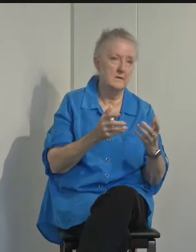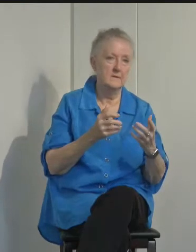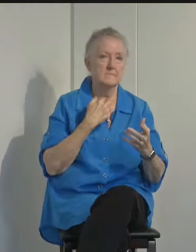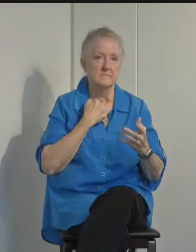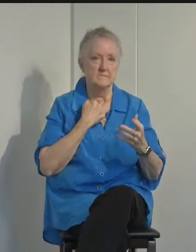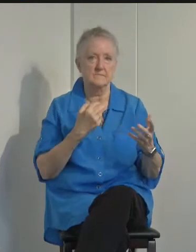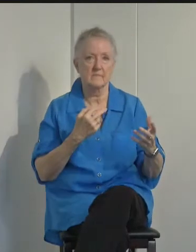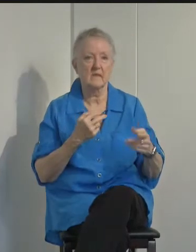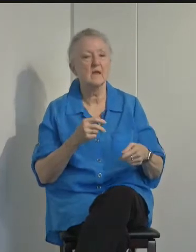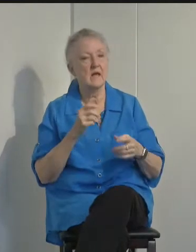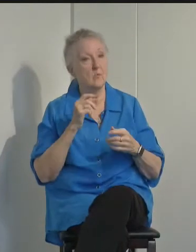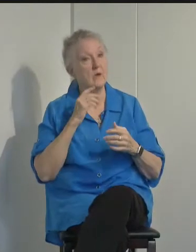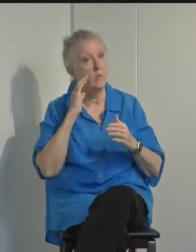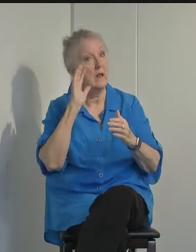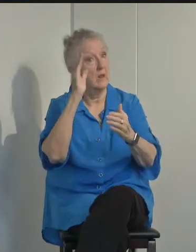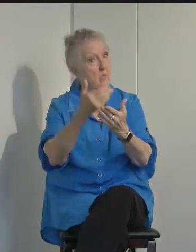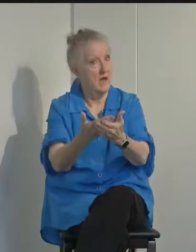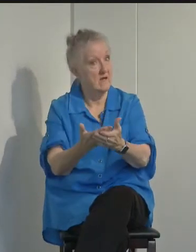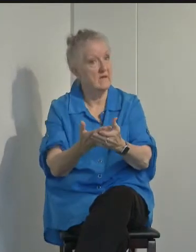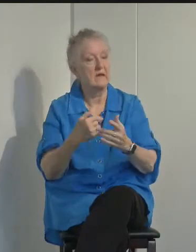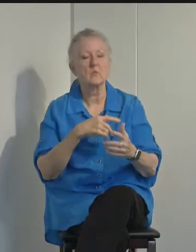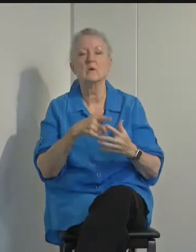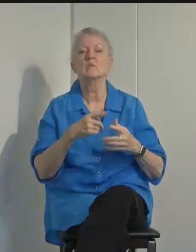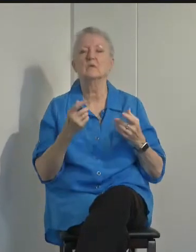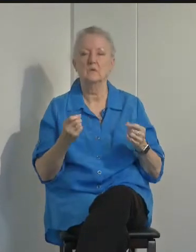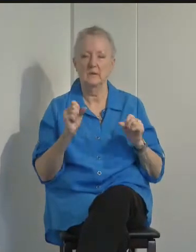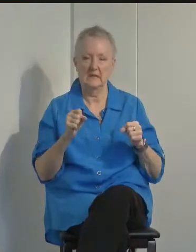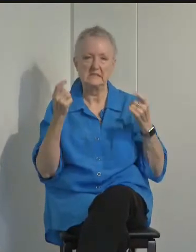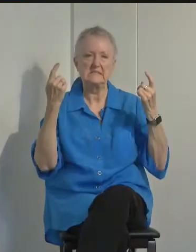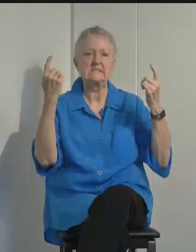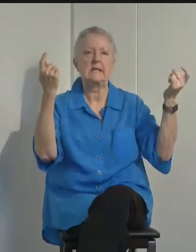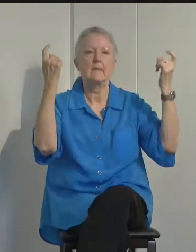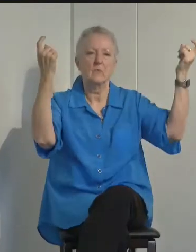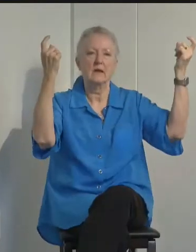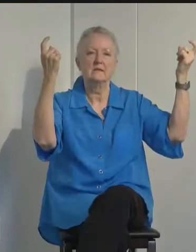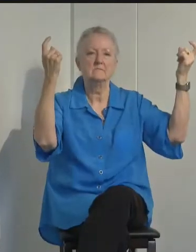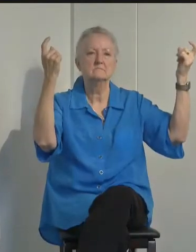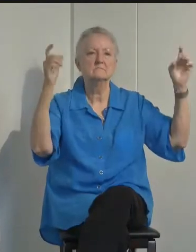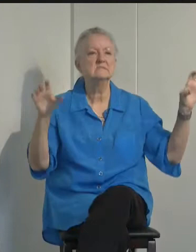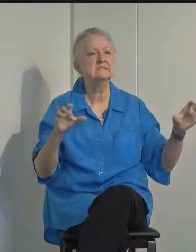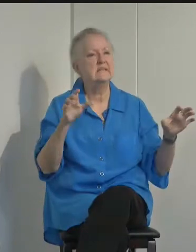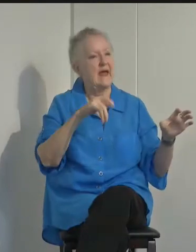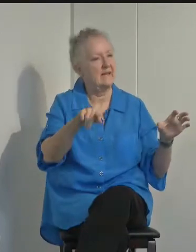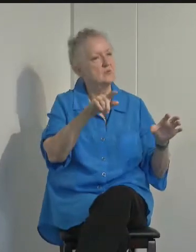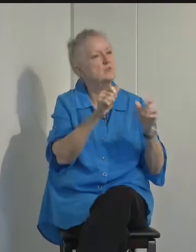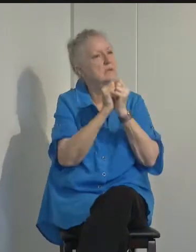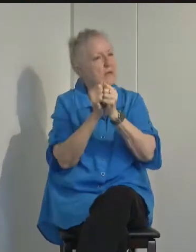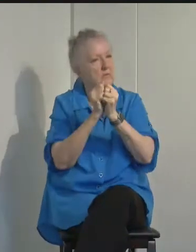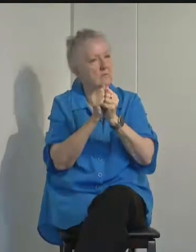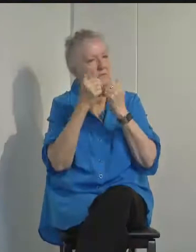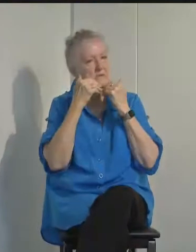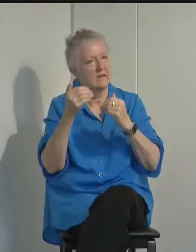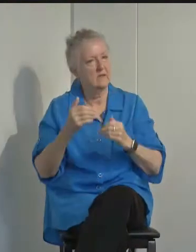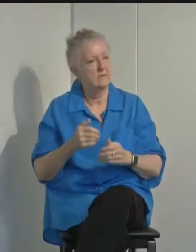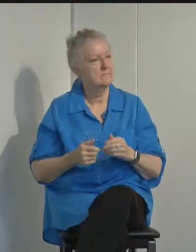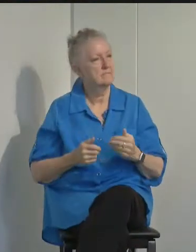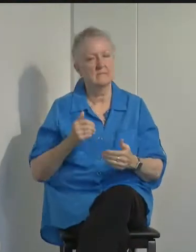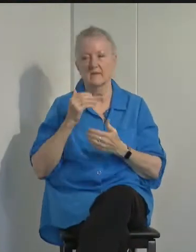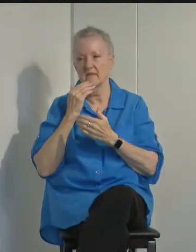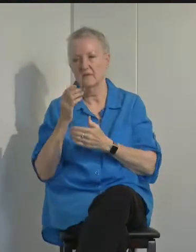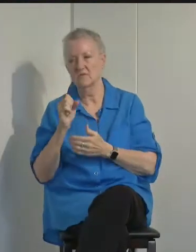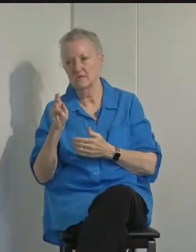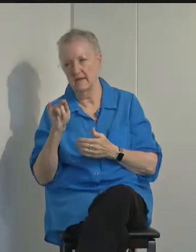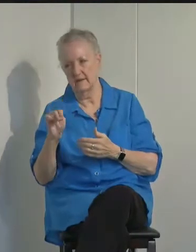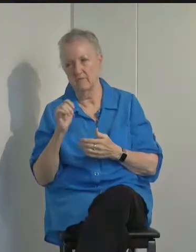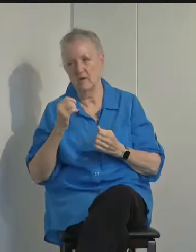will get there, and when we do, we can celebrate the fact that we did it together. Thank you. Thank you, Suzanne, for your